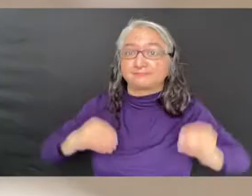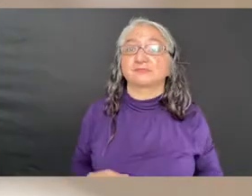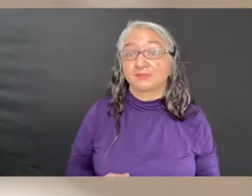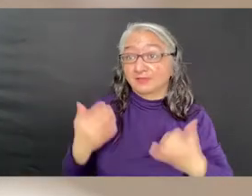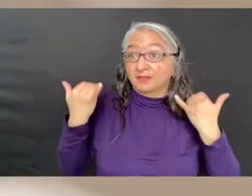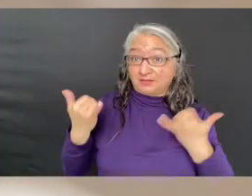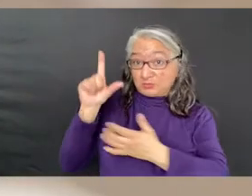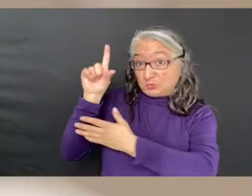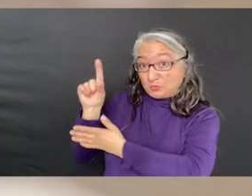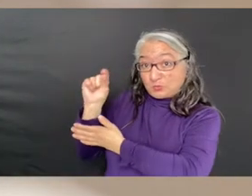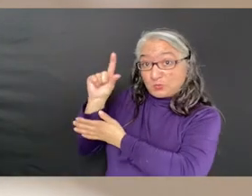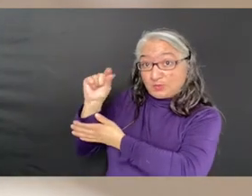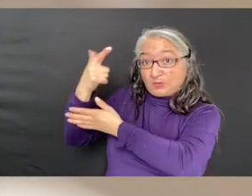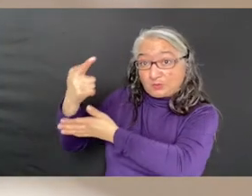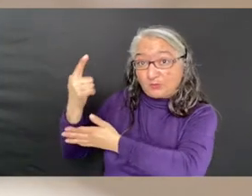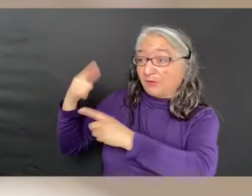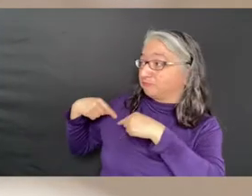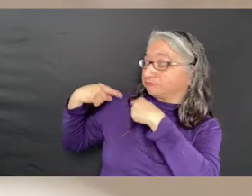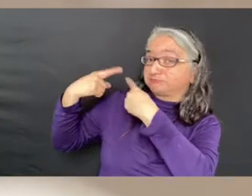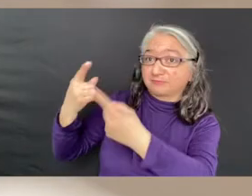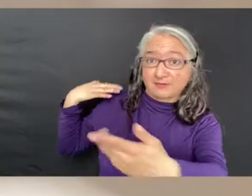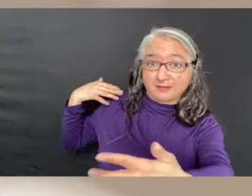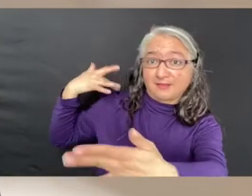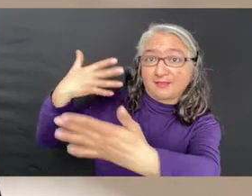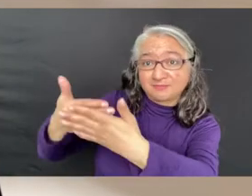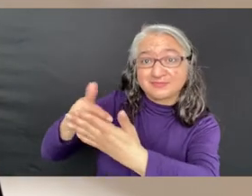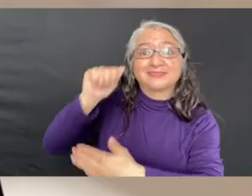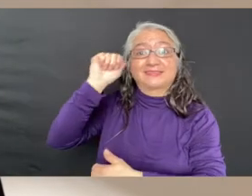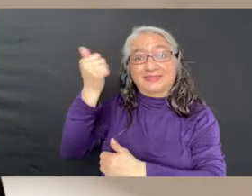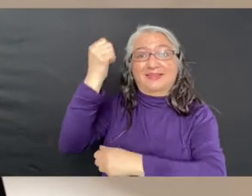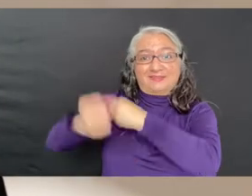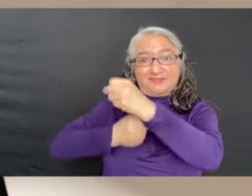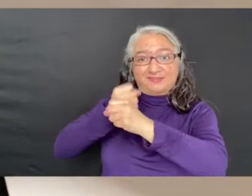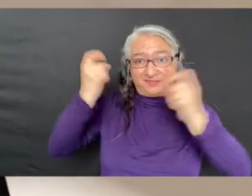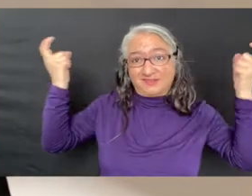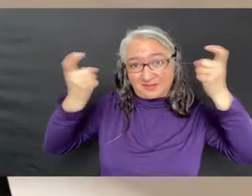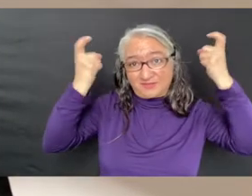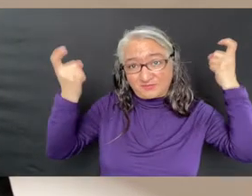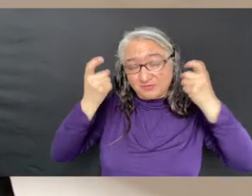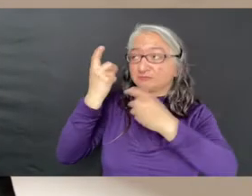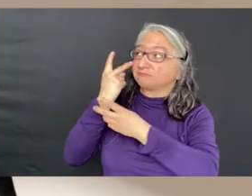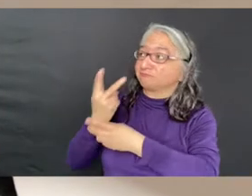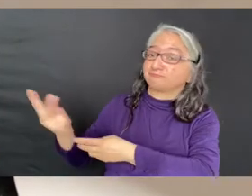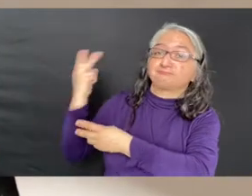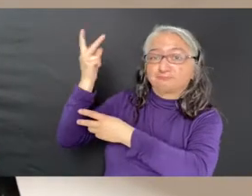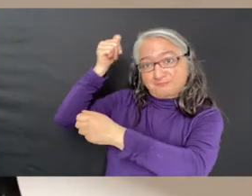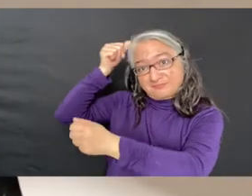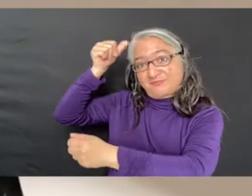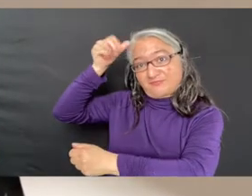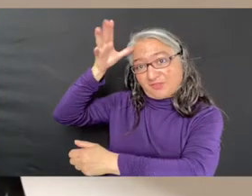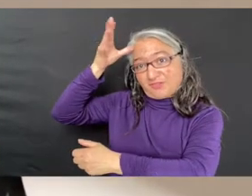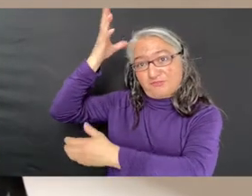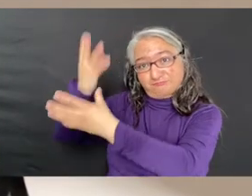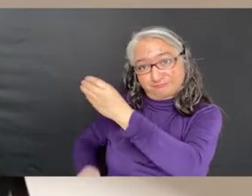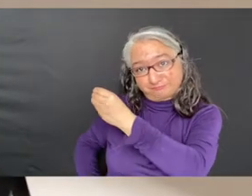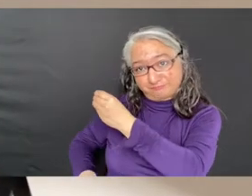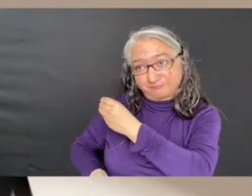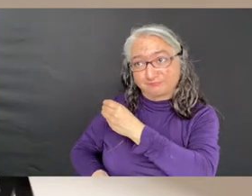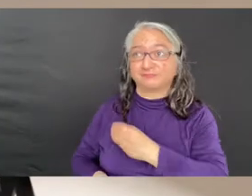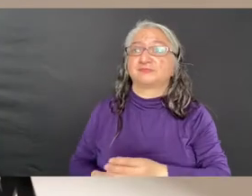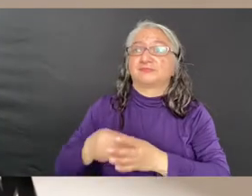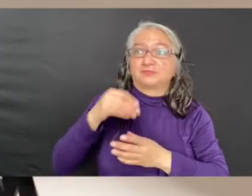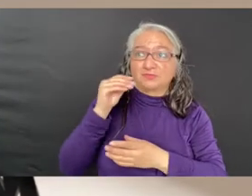anniversary of his father's passing, which the work commemorates, but it has become more. The title, Airborne,